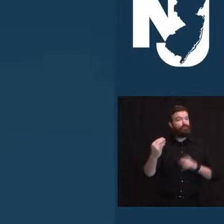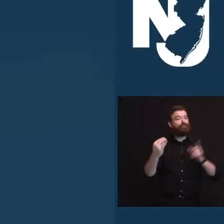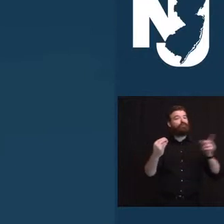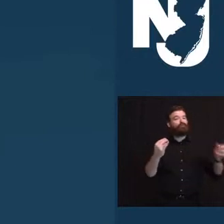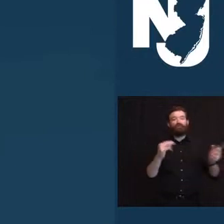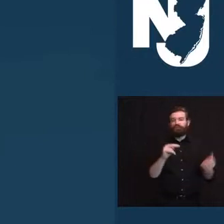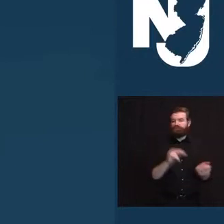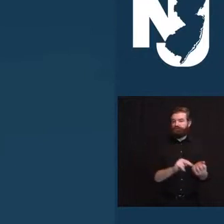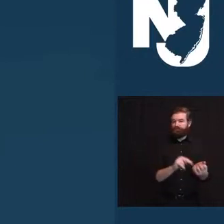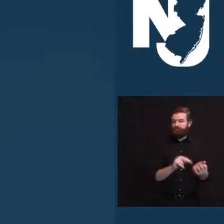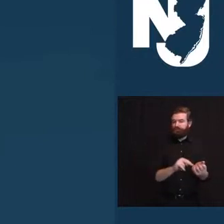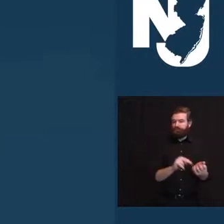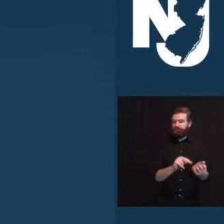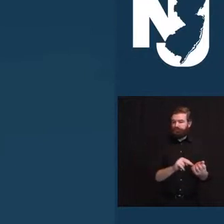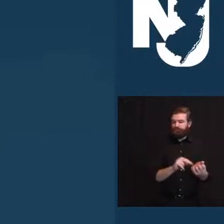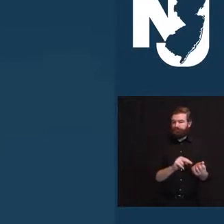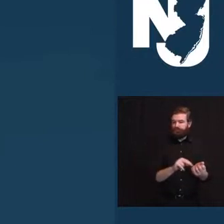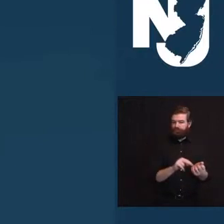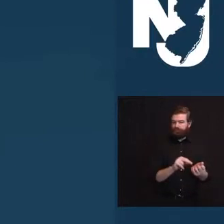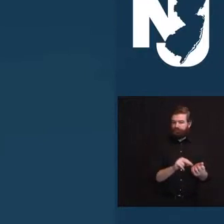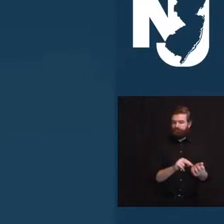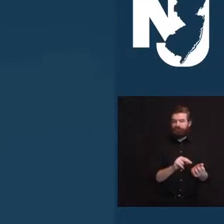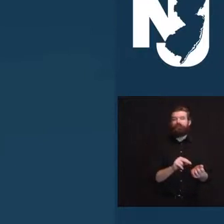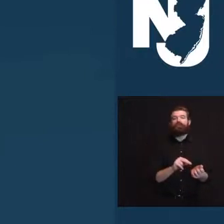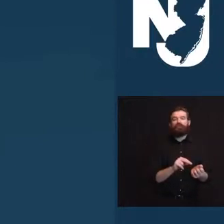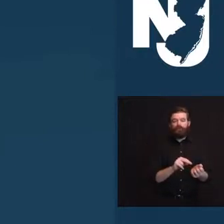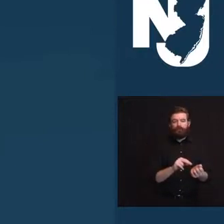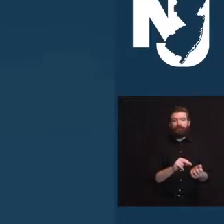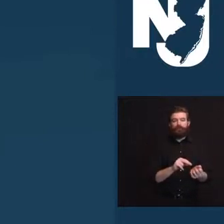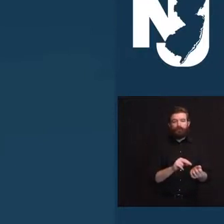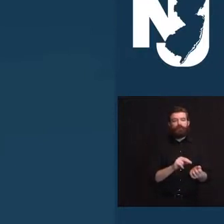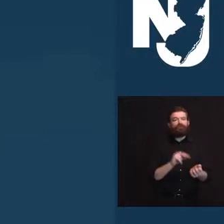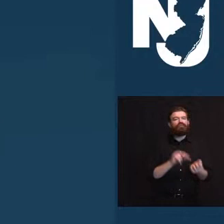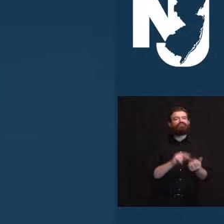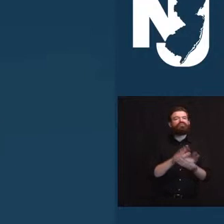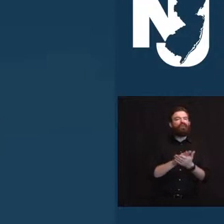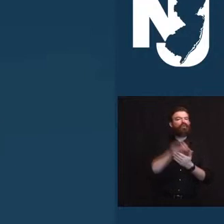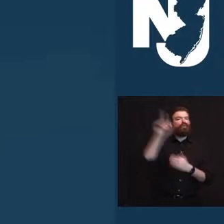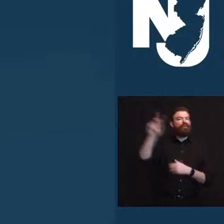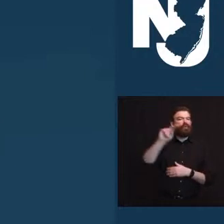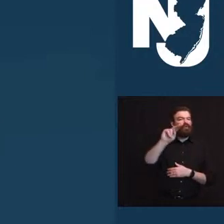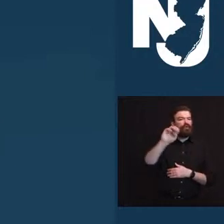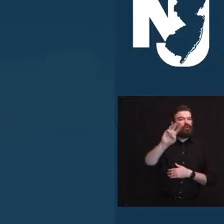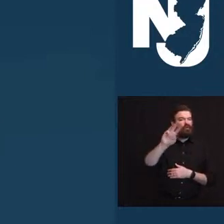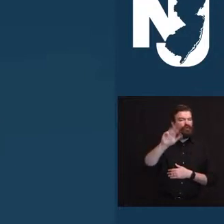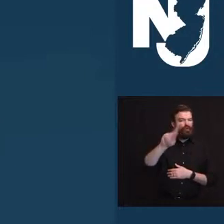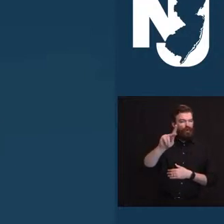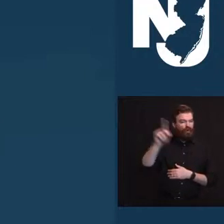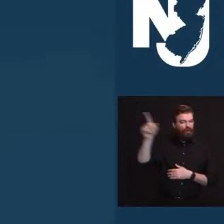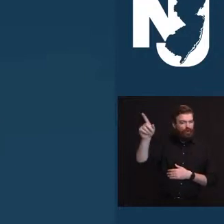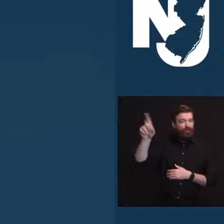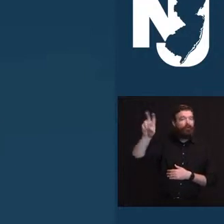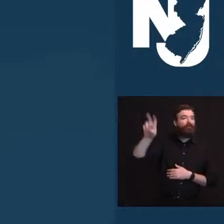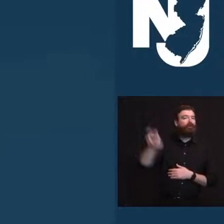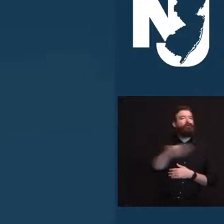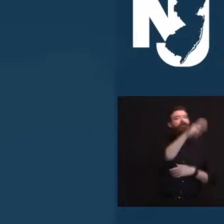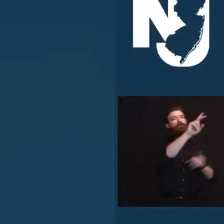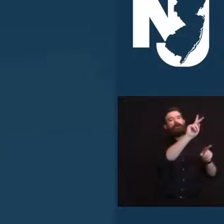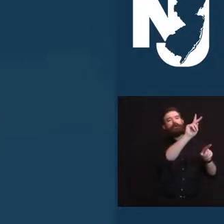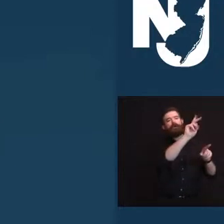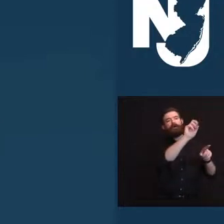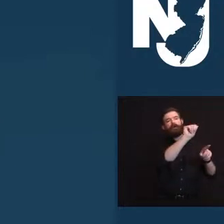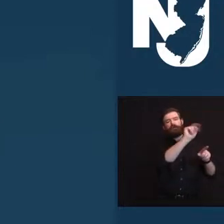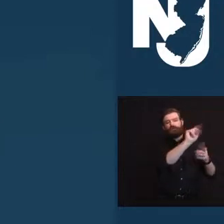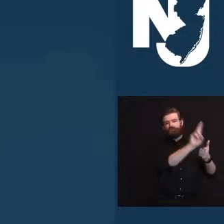Michael's in Newark to her advanced learning from Jersey City State College and Keene University. Her career spanned from the U.S. Army